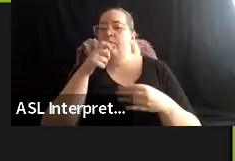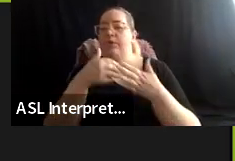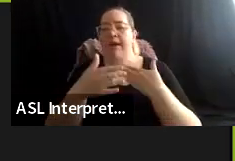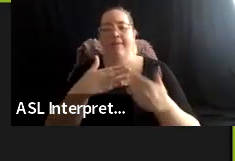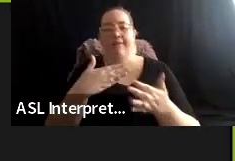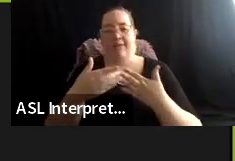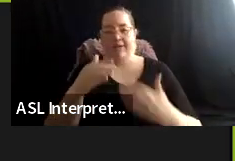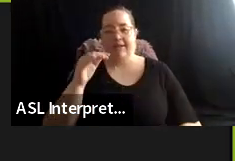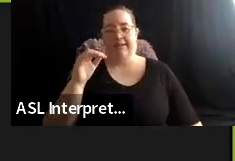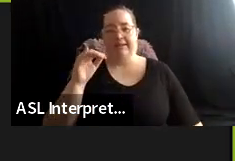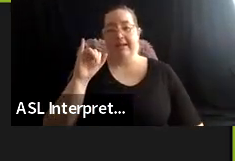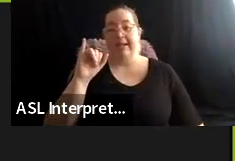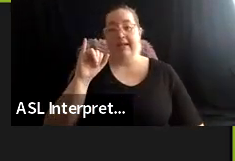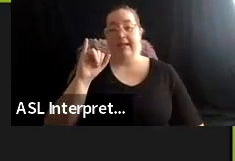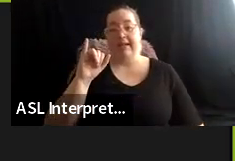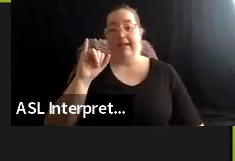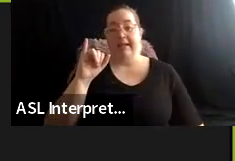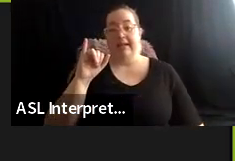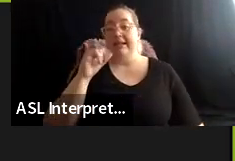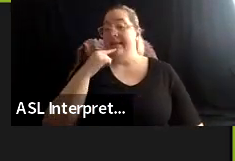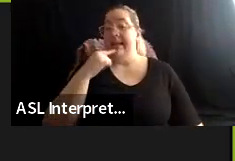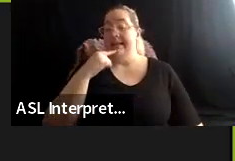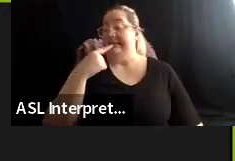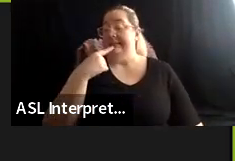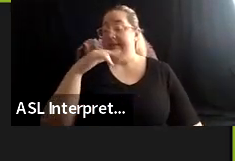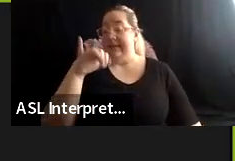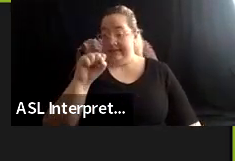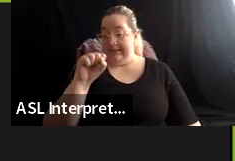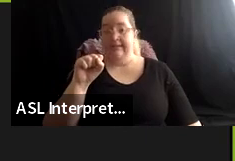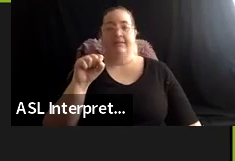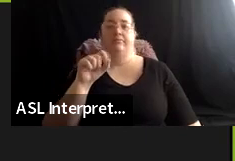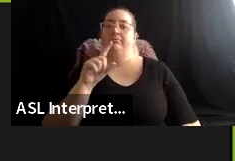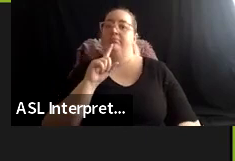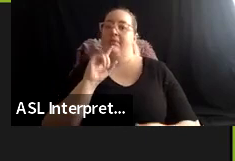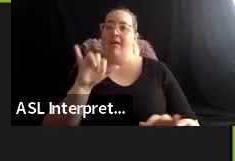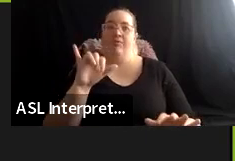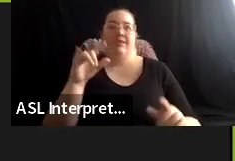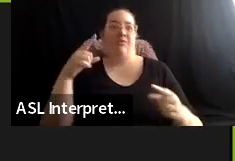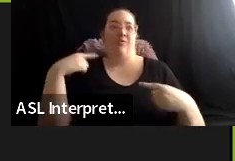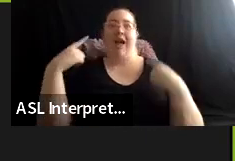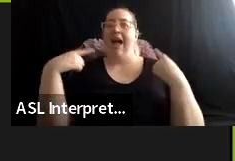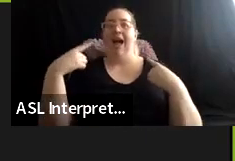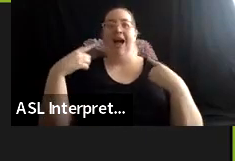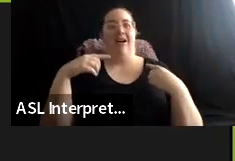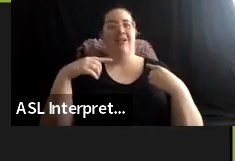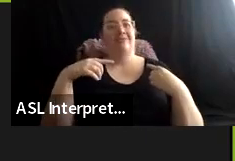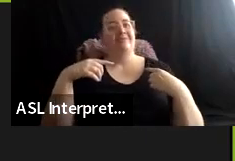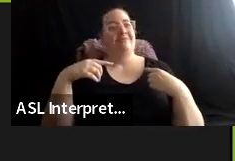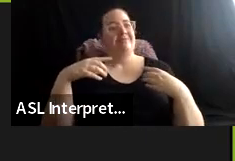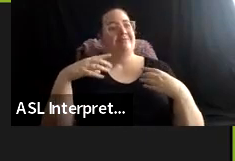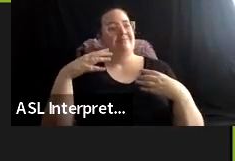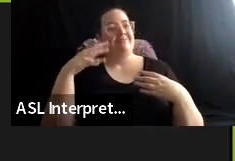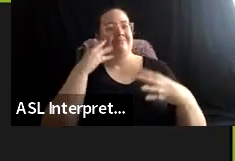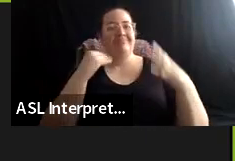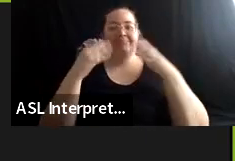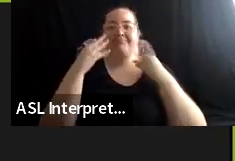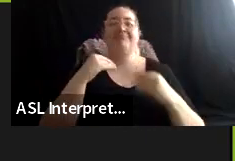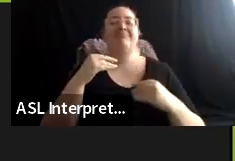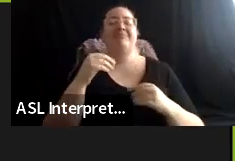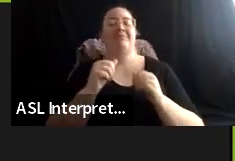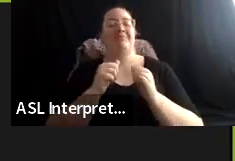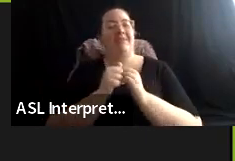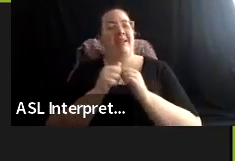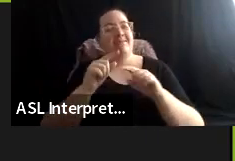with everyone and it was a, it was a wild ride of very different disciplines and, and some that were